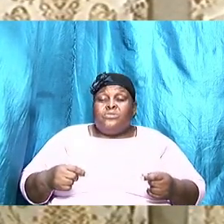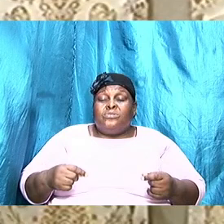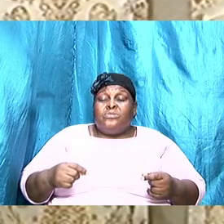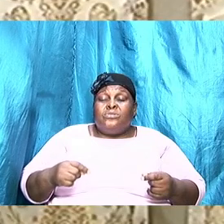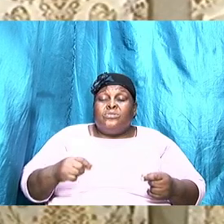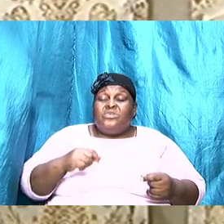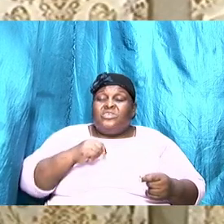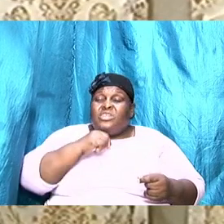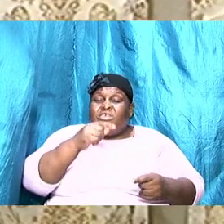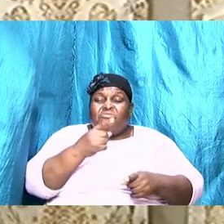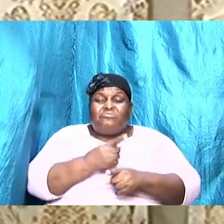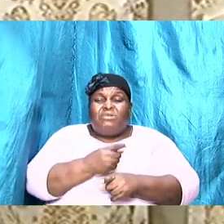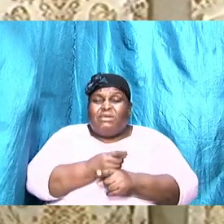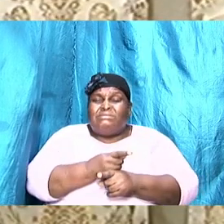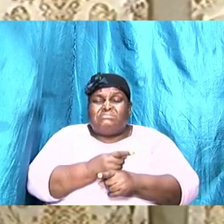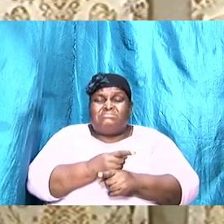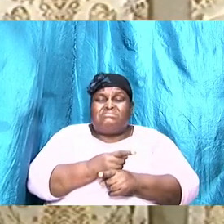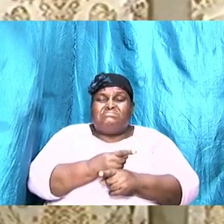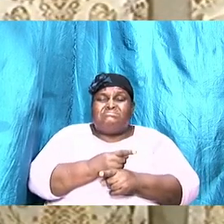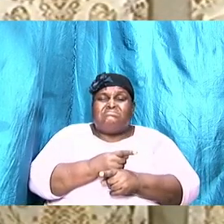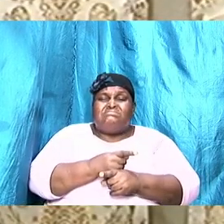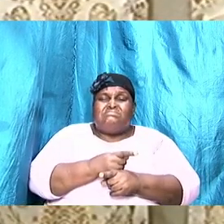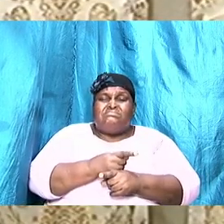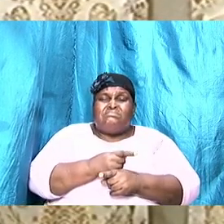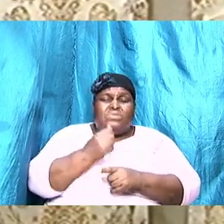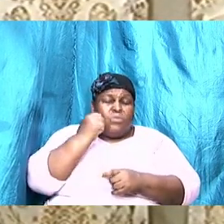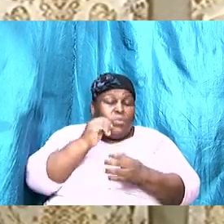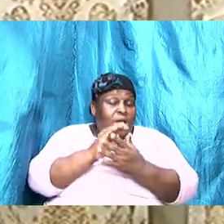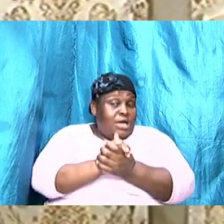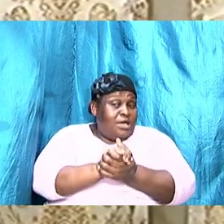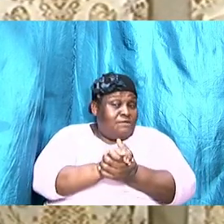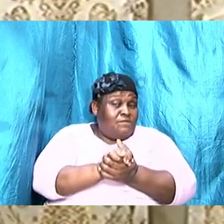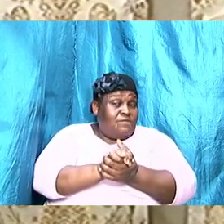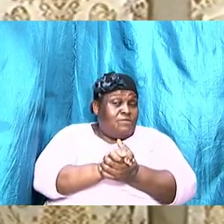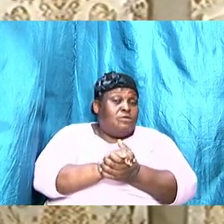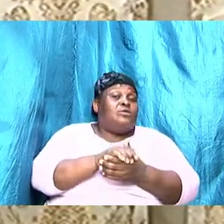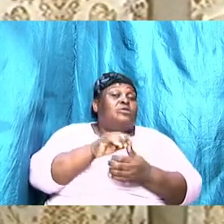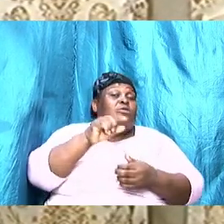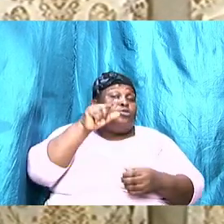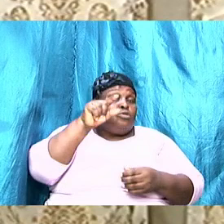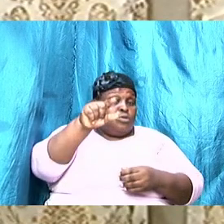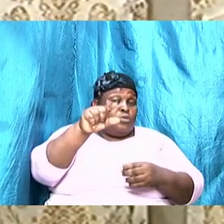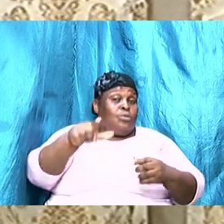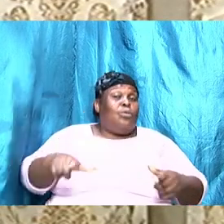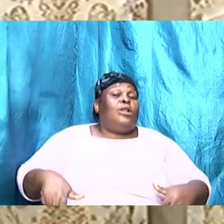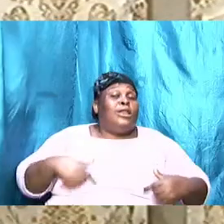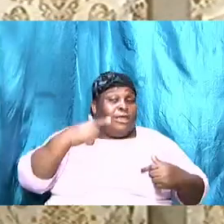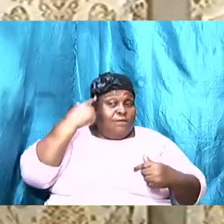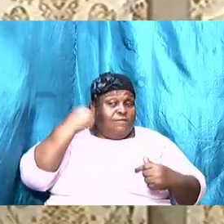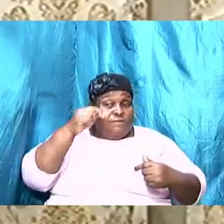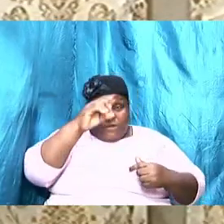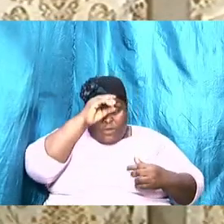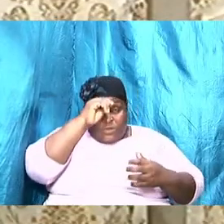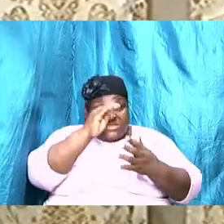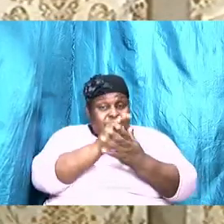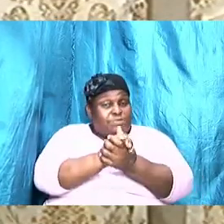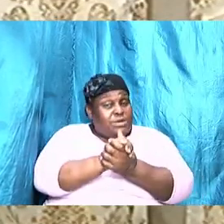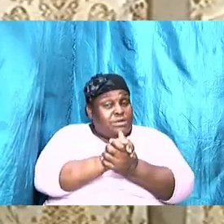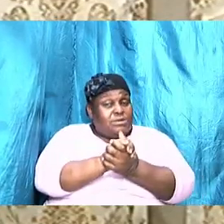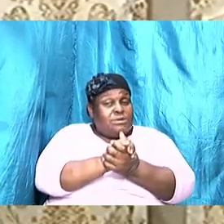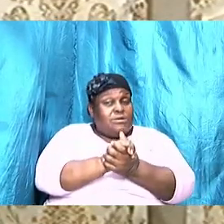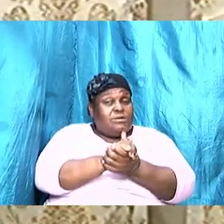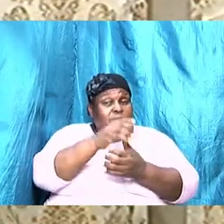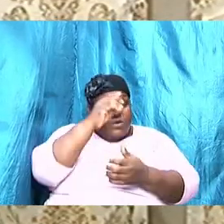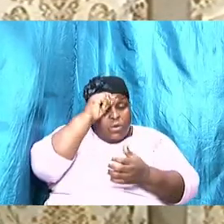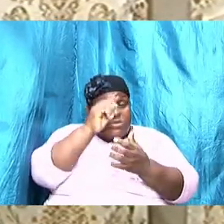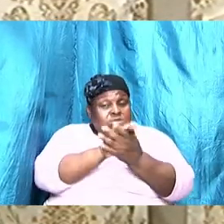something personal, and sometimes we have to put off our personal achievement for the benefit of our spouse,